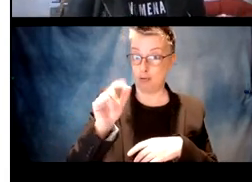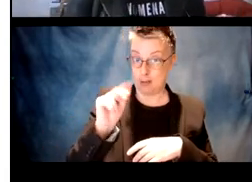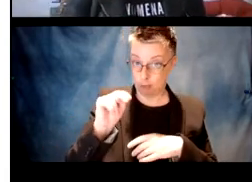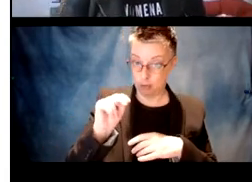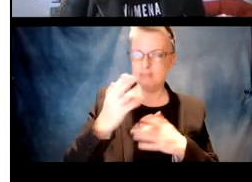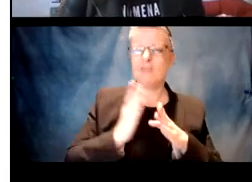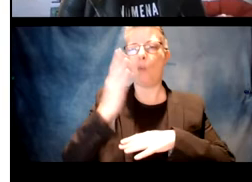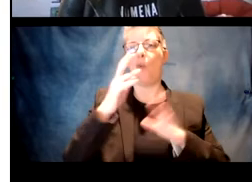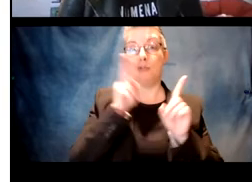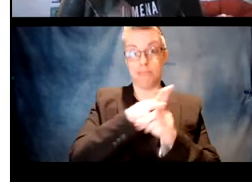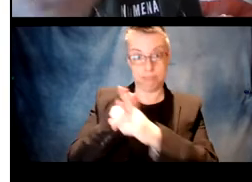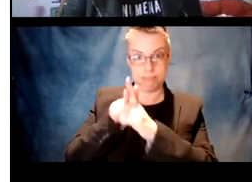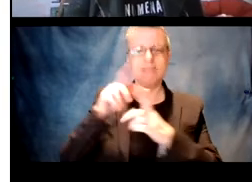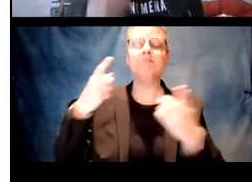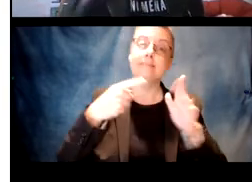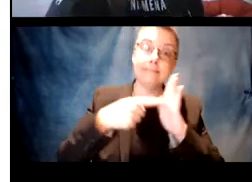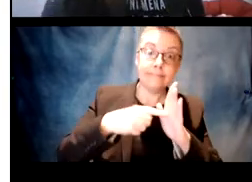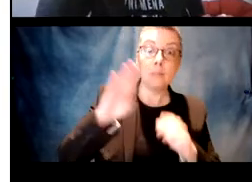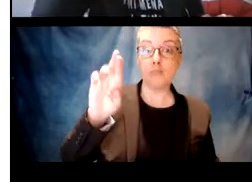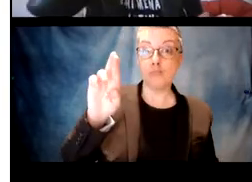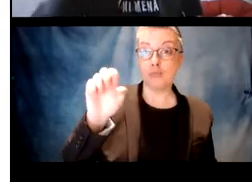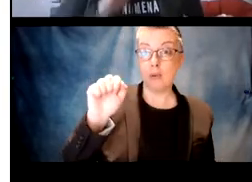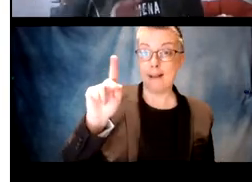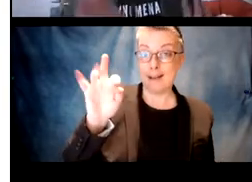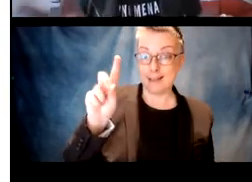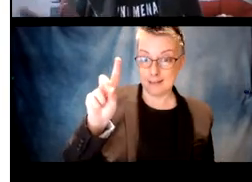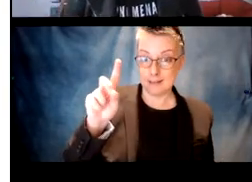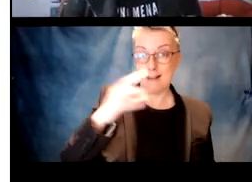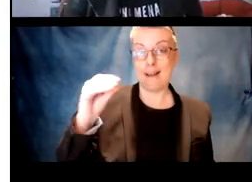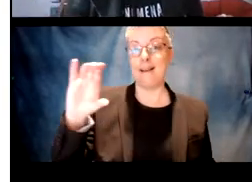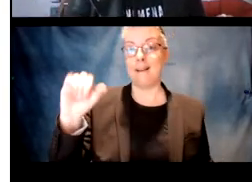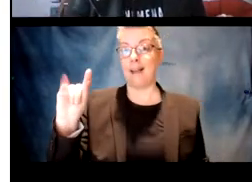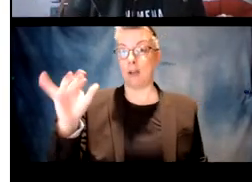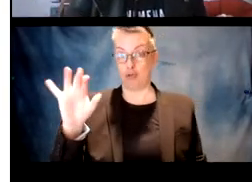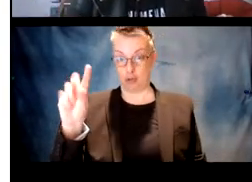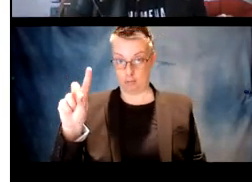English past tense over regularizations in some varieties of English so forms like breaks and catch.